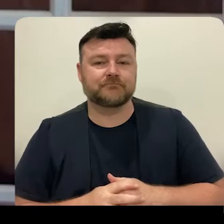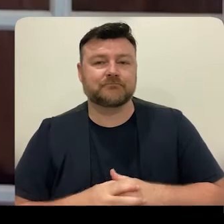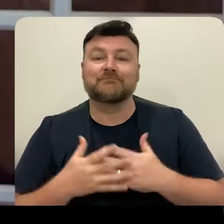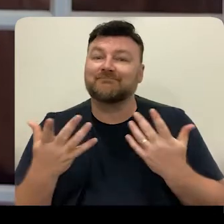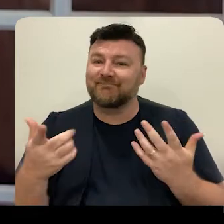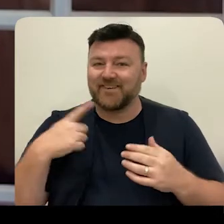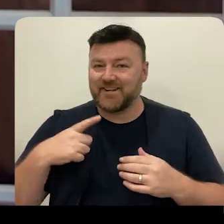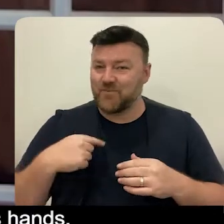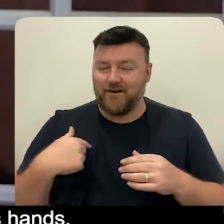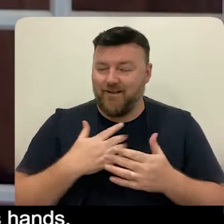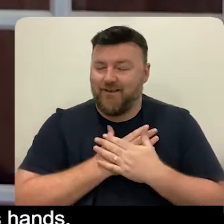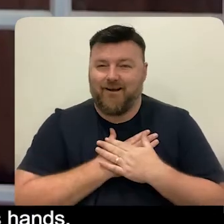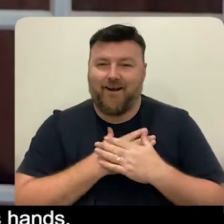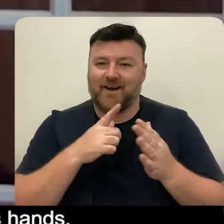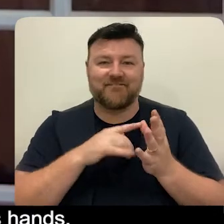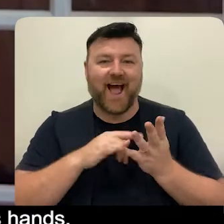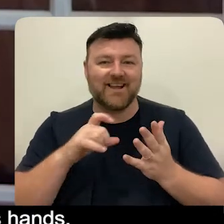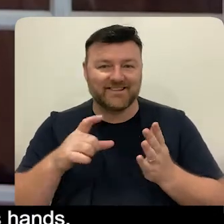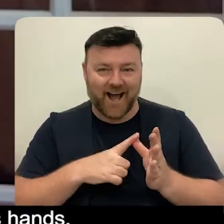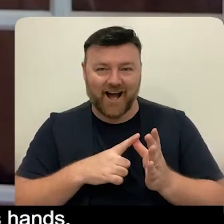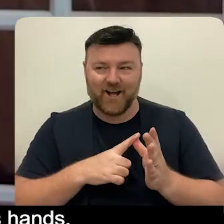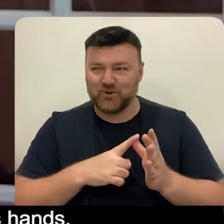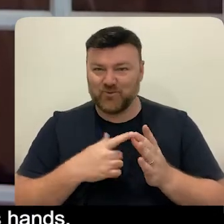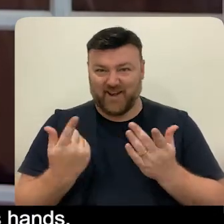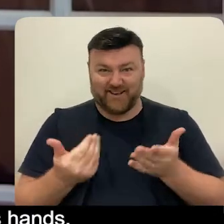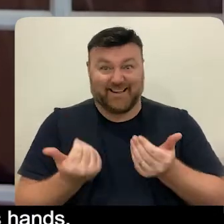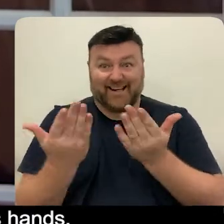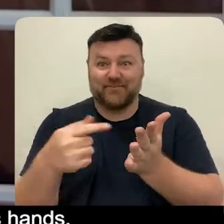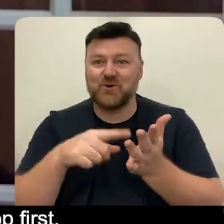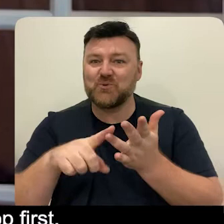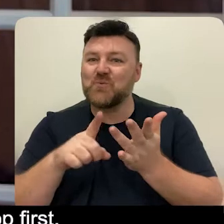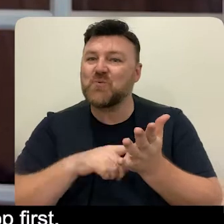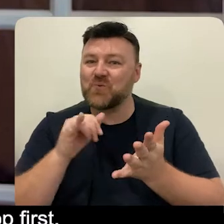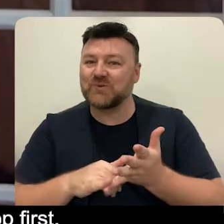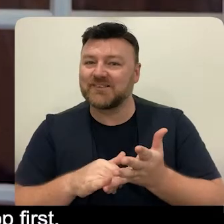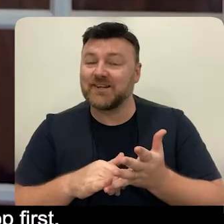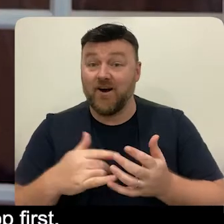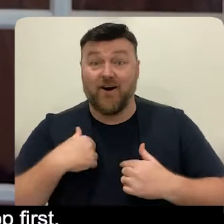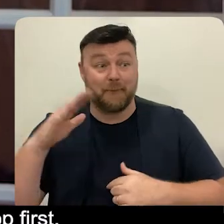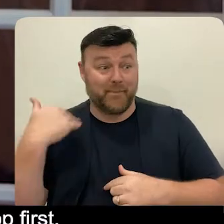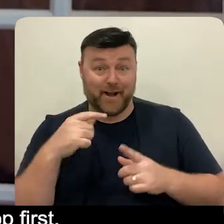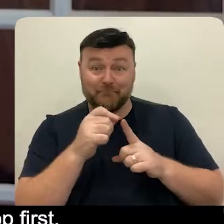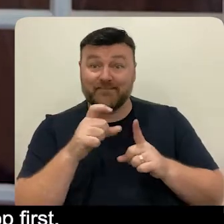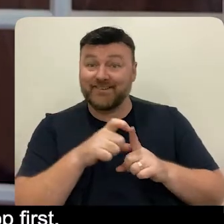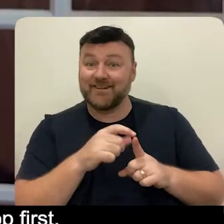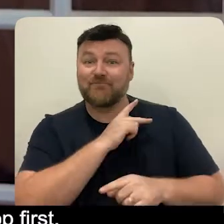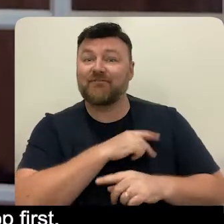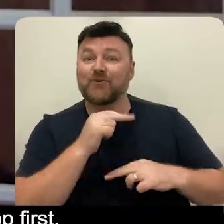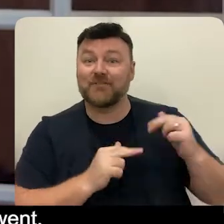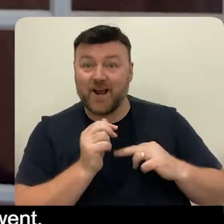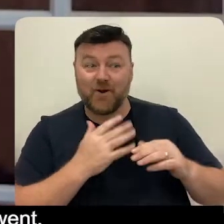And that's why I love ASCA because it's about putting those tools into people's hands. So I went to a professional development workshop first.